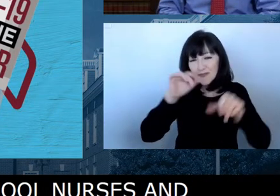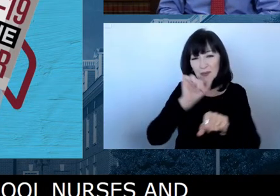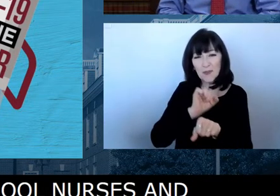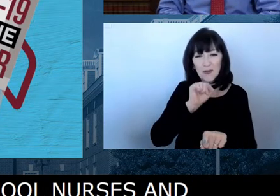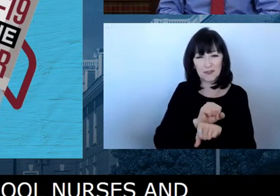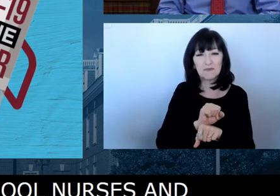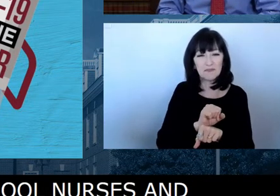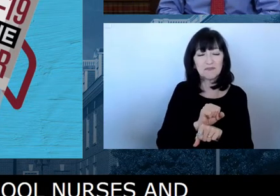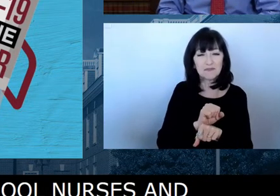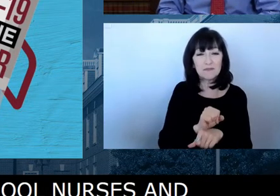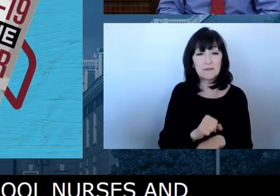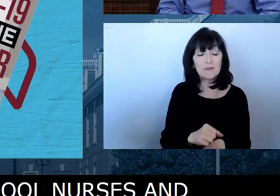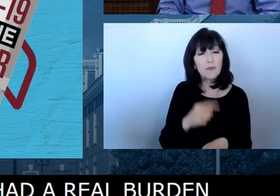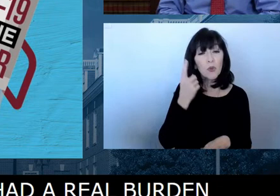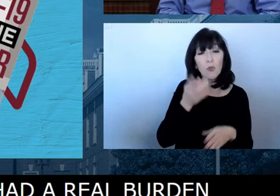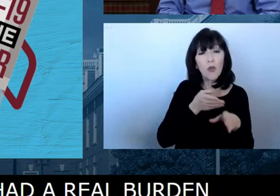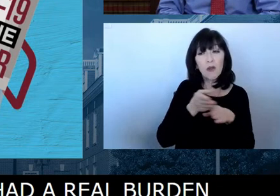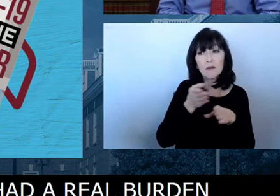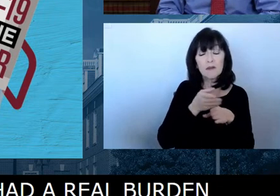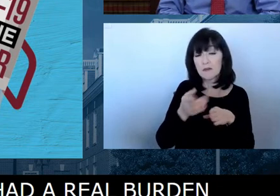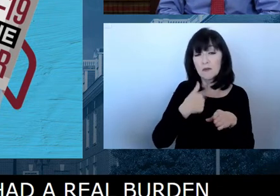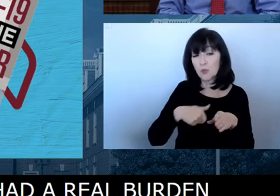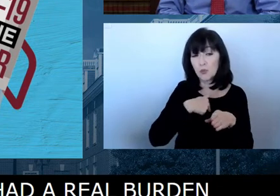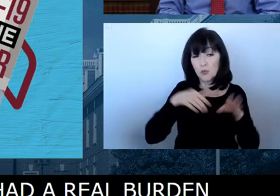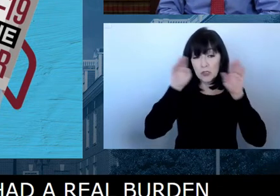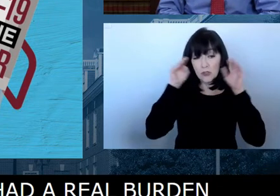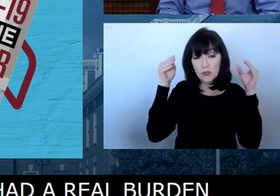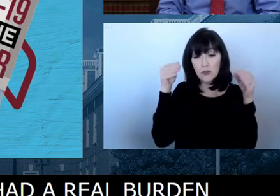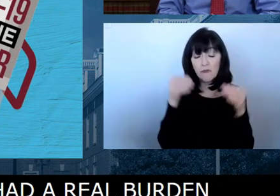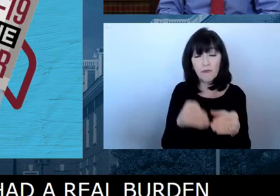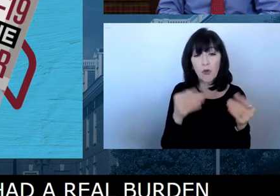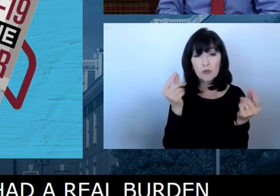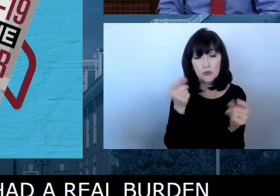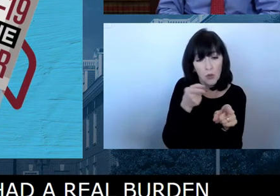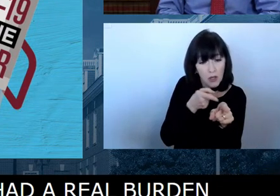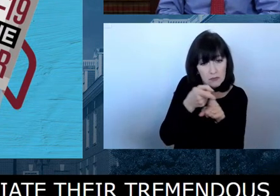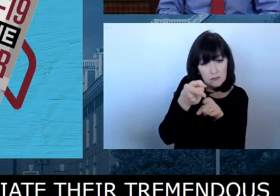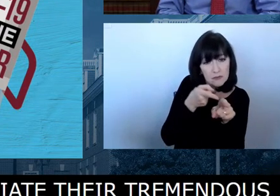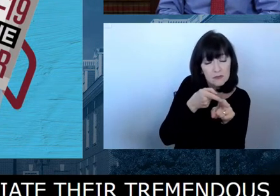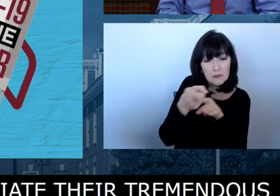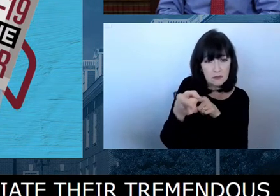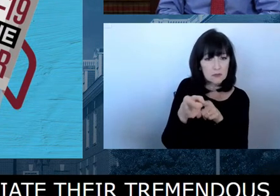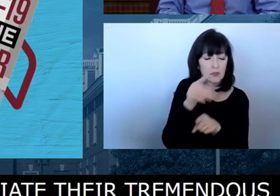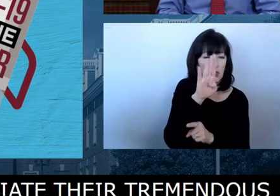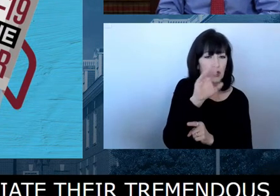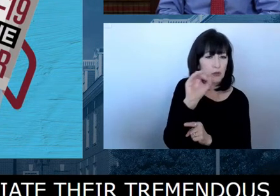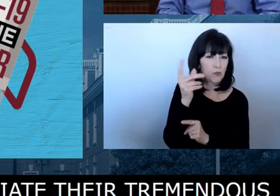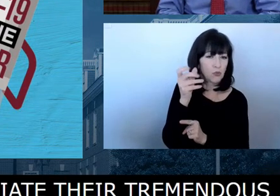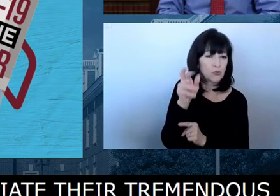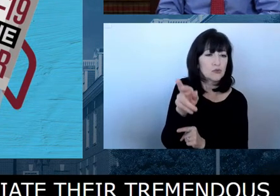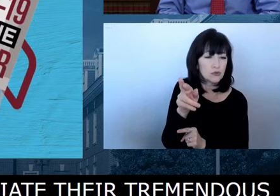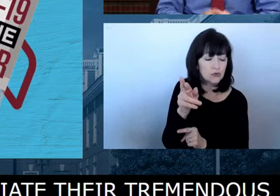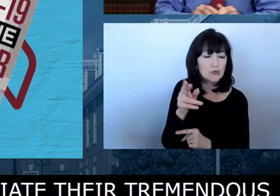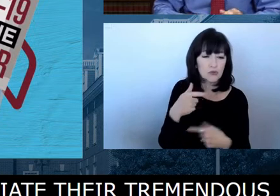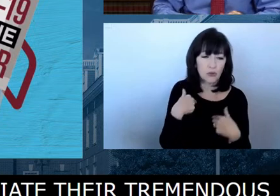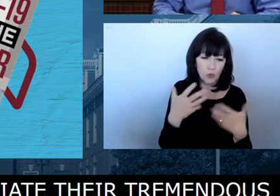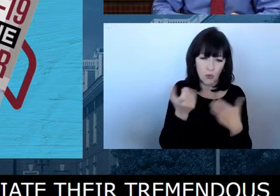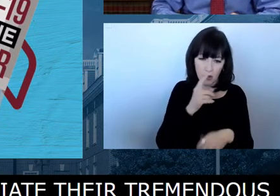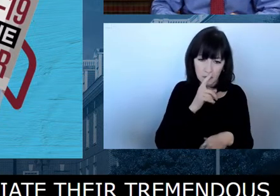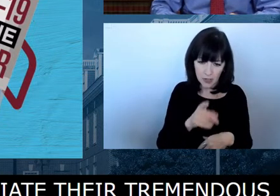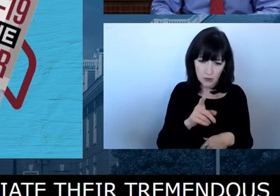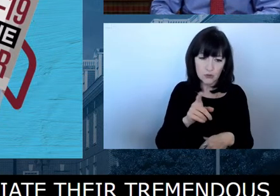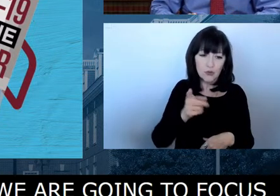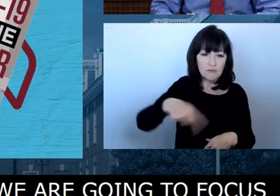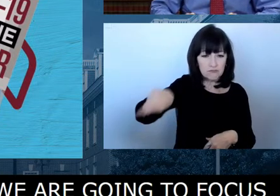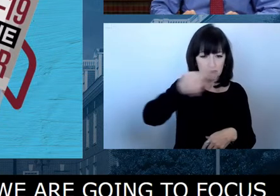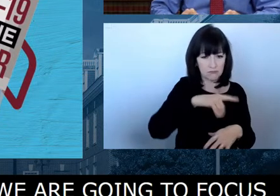areas where we're going to focus on over the next several weeks and months is the booster, making sure everybody gets that booster shot